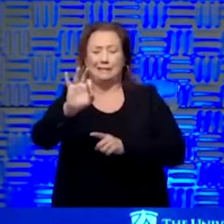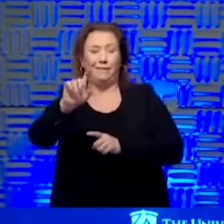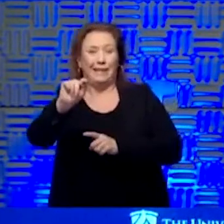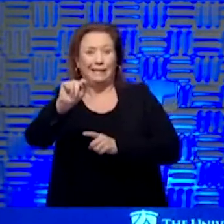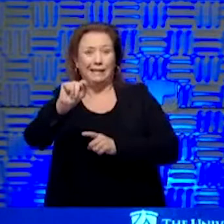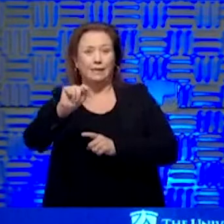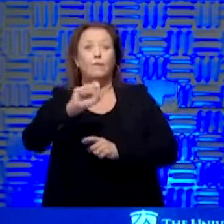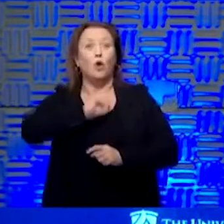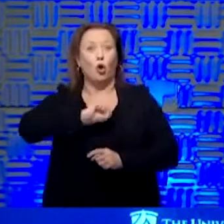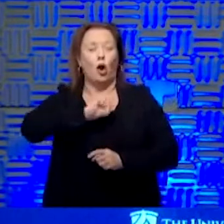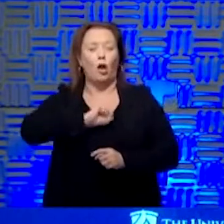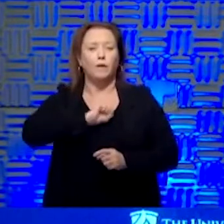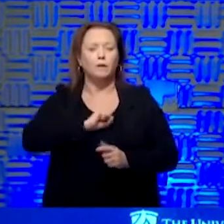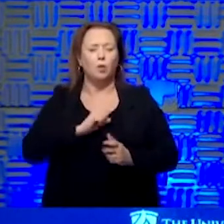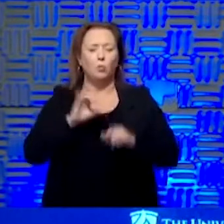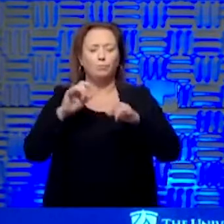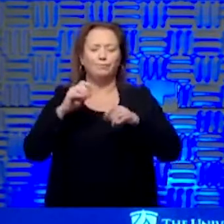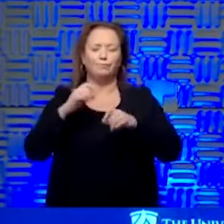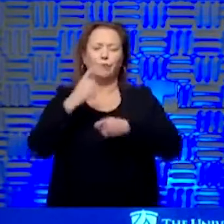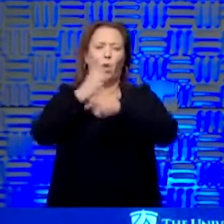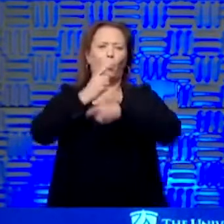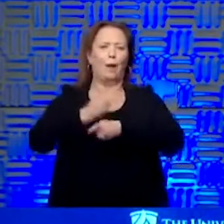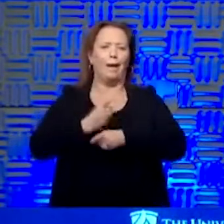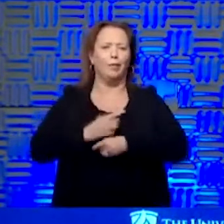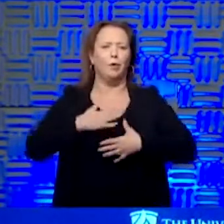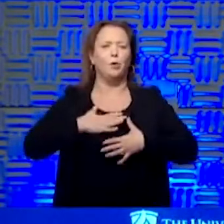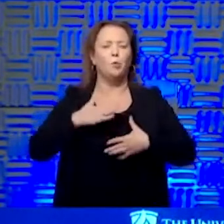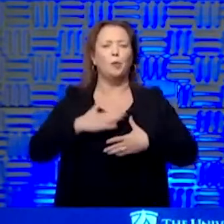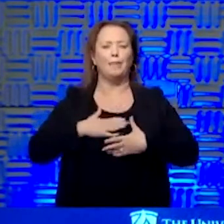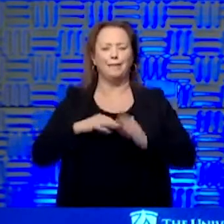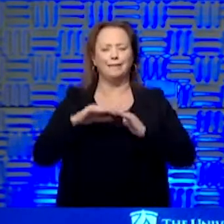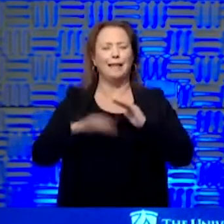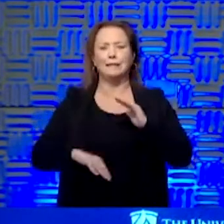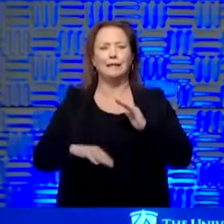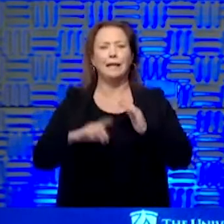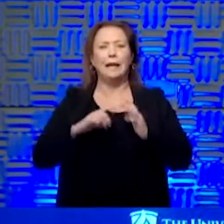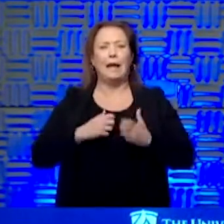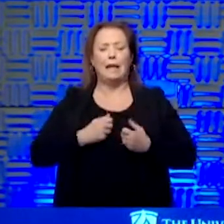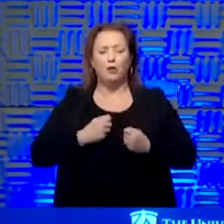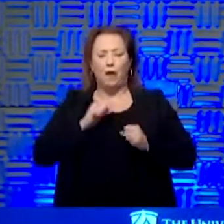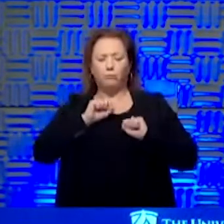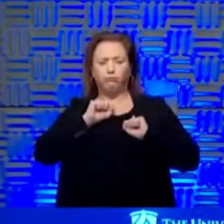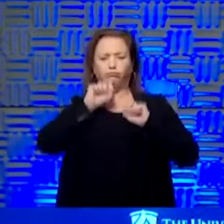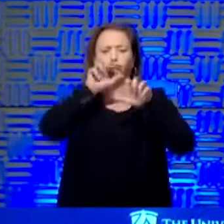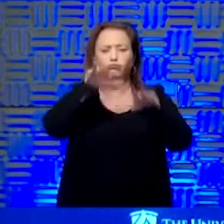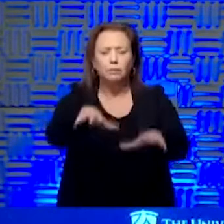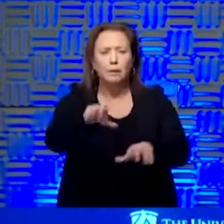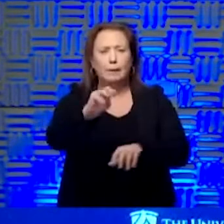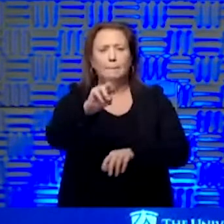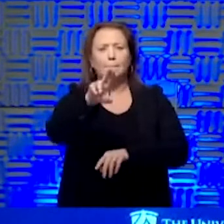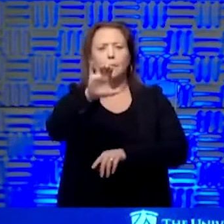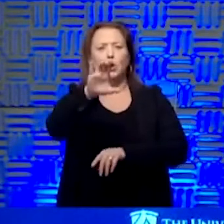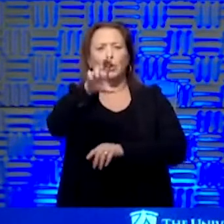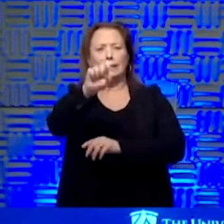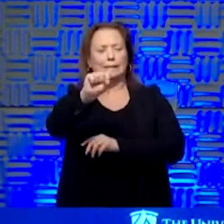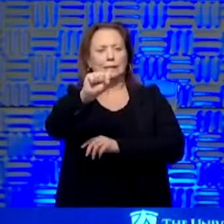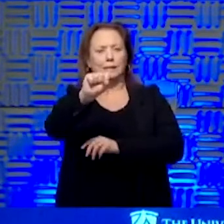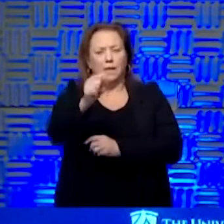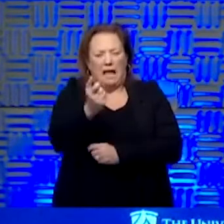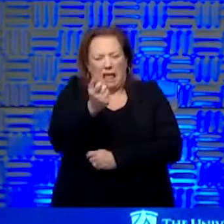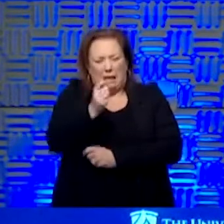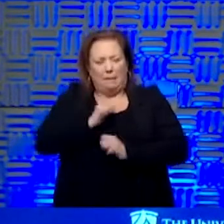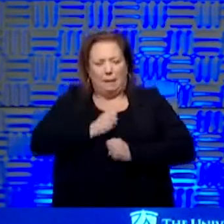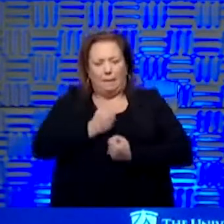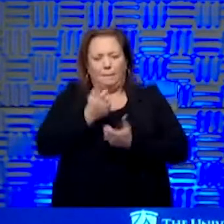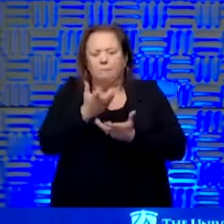that's with a cough. So a routine breath goes out much less, and you don't have the same volume because you're not coughing out mucus. So you'll get a little bit out